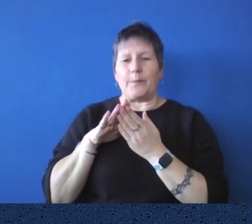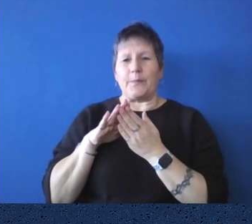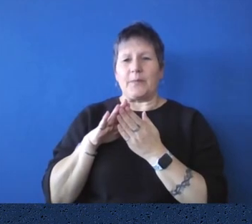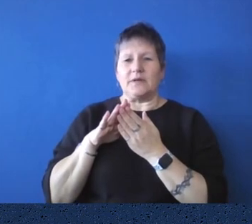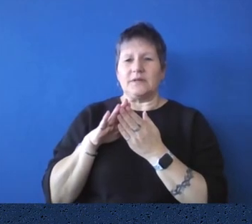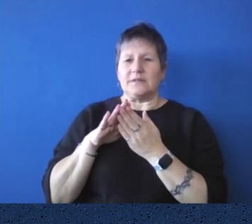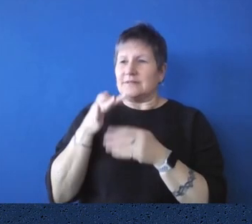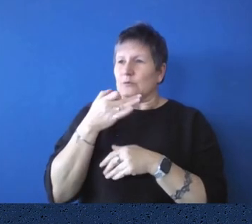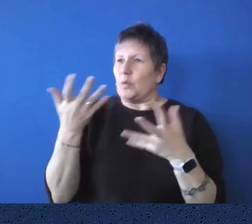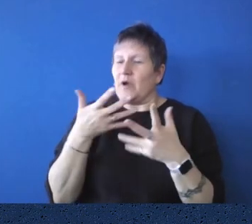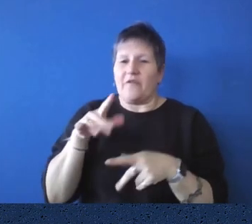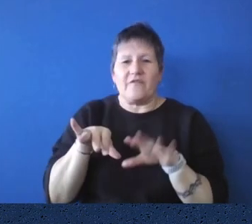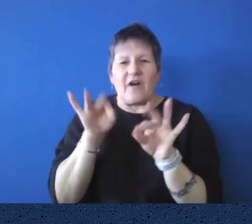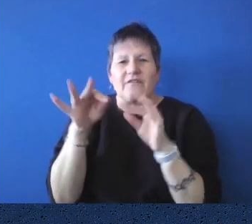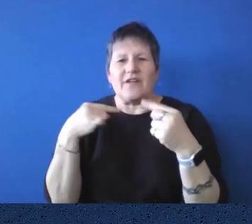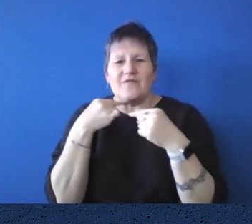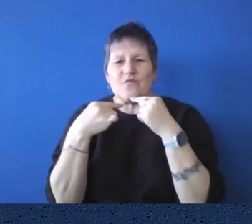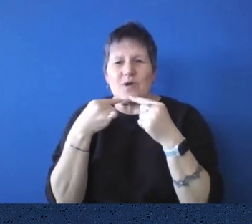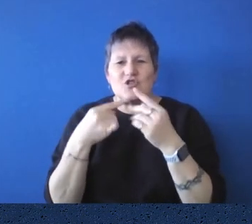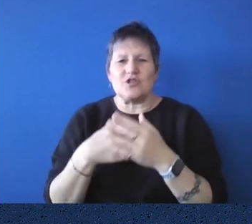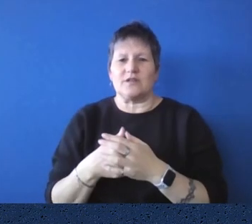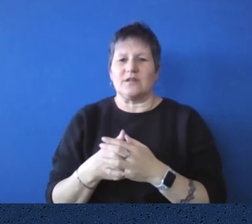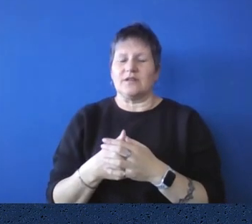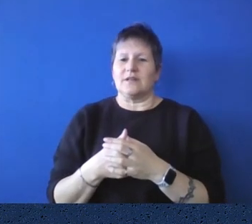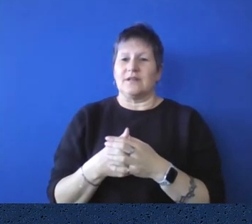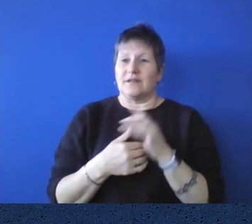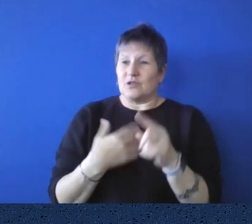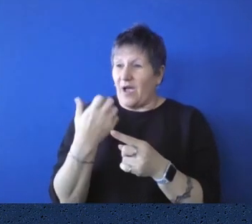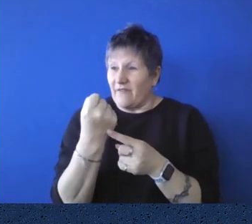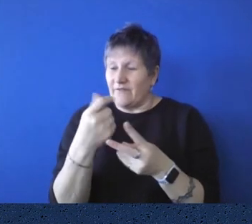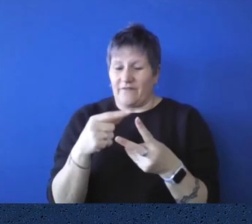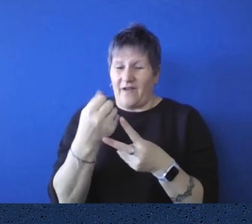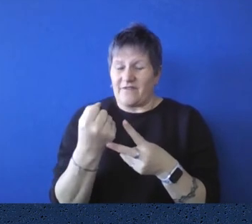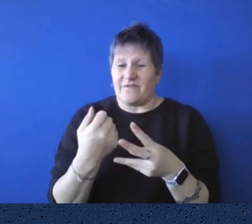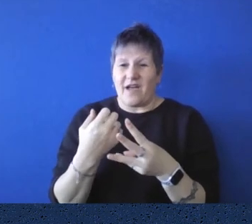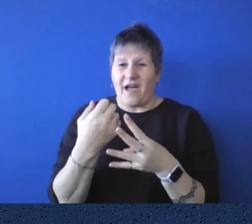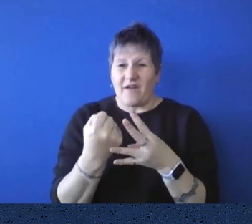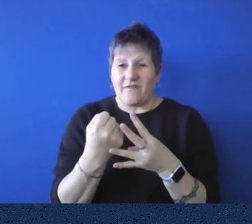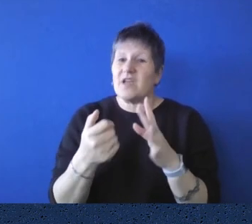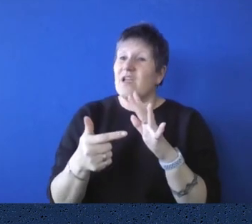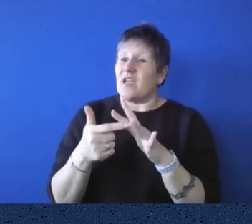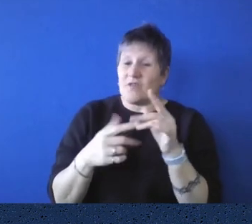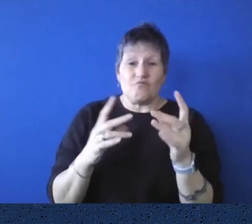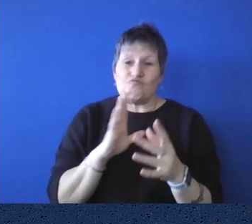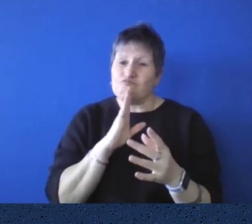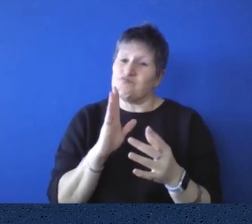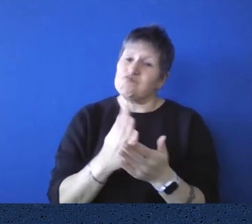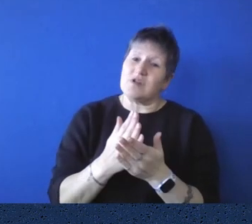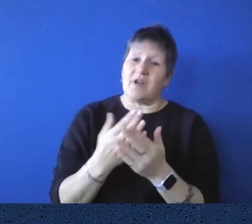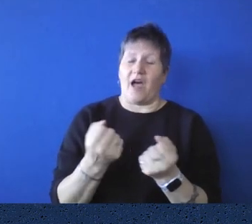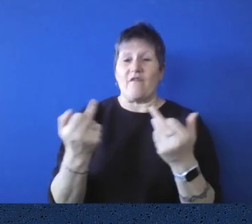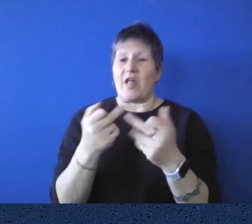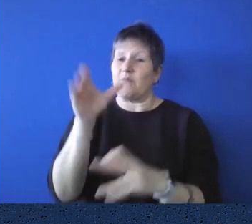information. If the librarian had something that was available, they could pull it off the shelves and give them